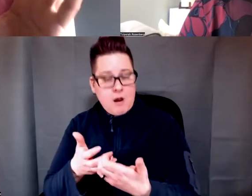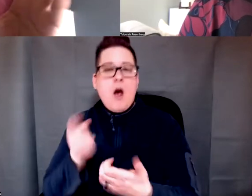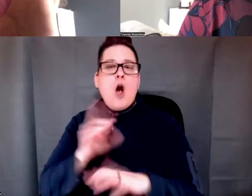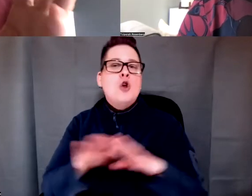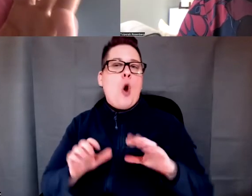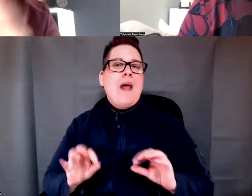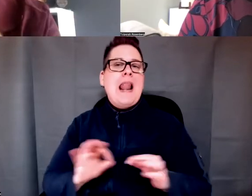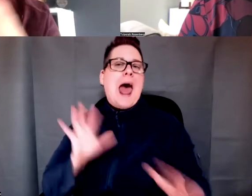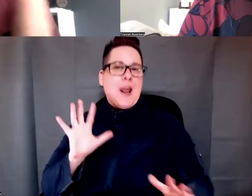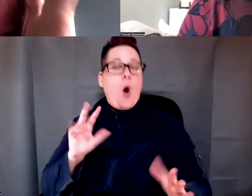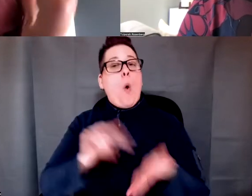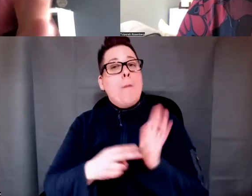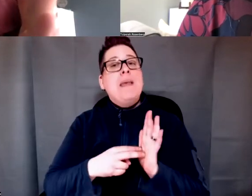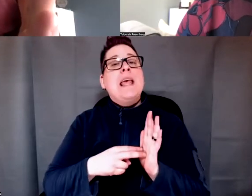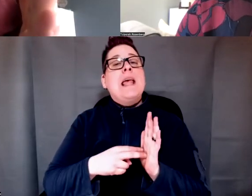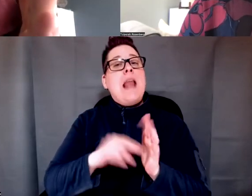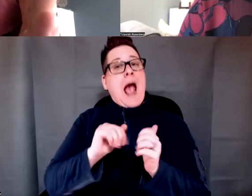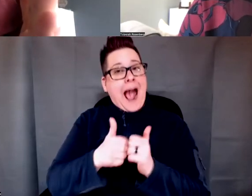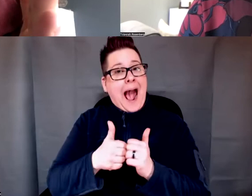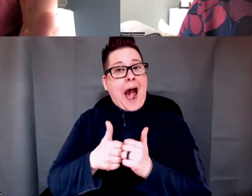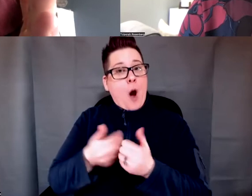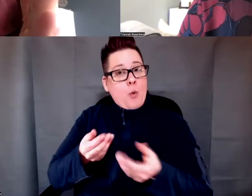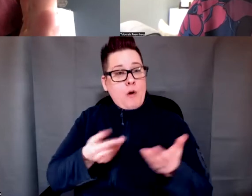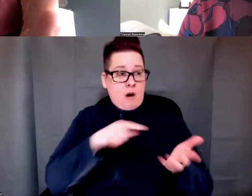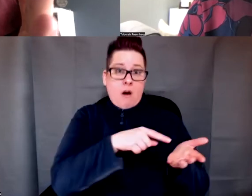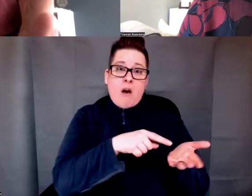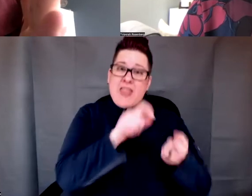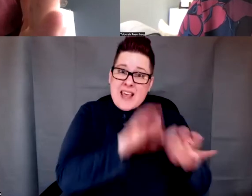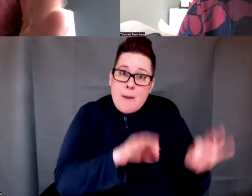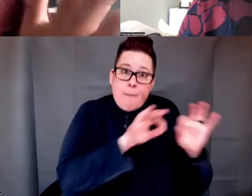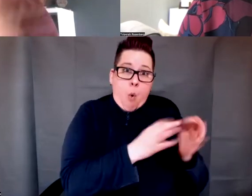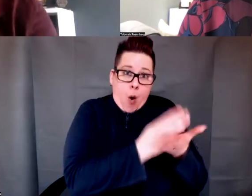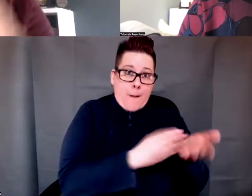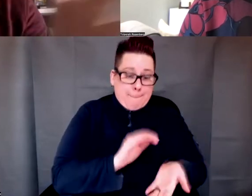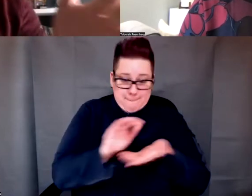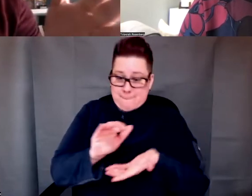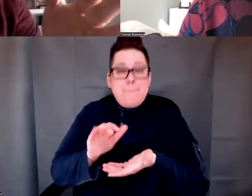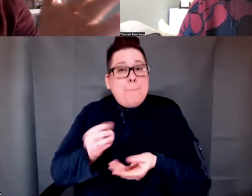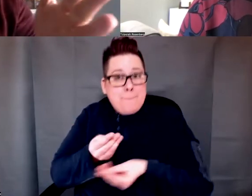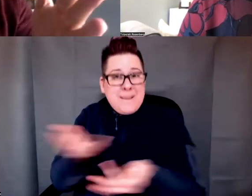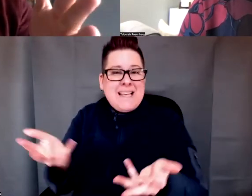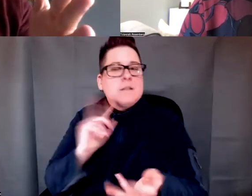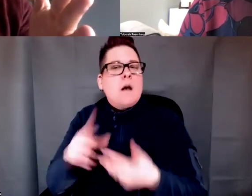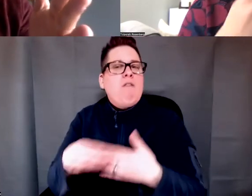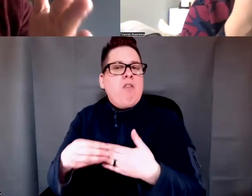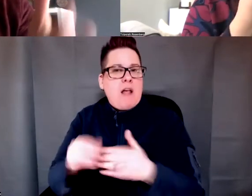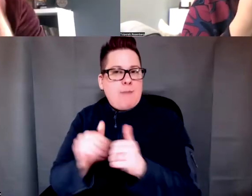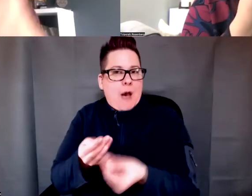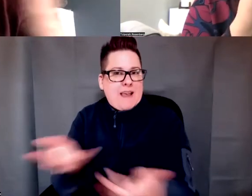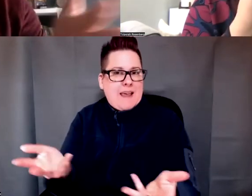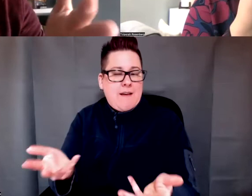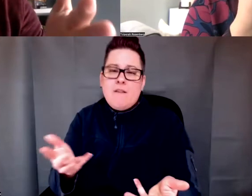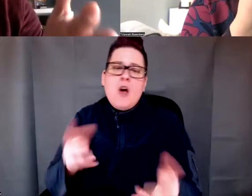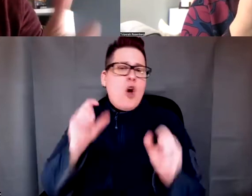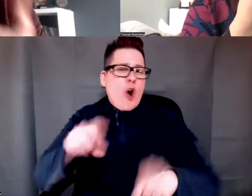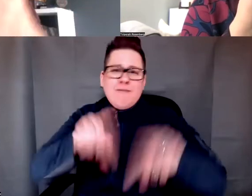means that be very flexible in the way we deliver the core components of every intervention. And this can apply to any type of intervention that you can think of,